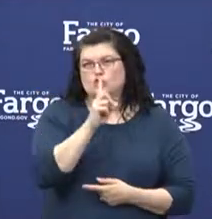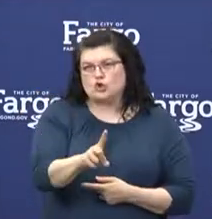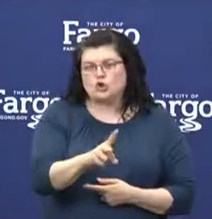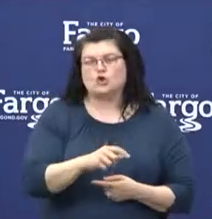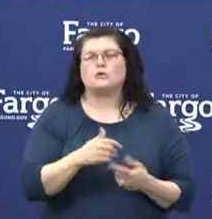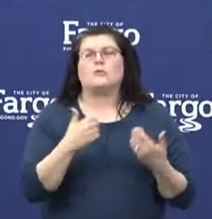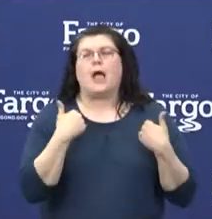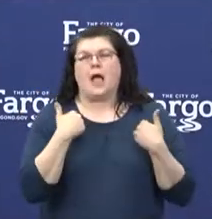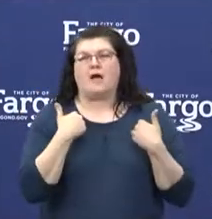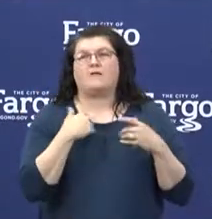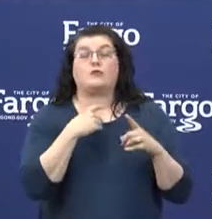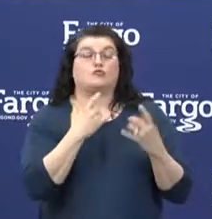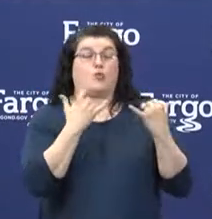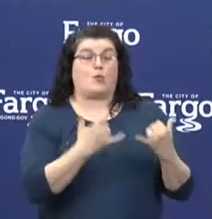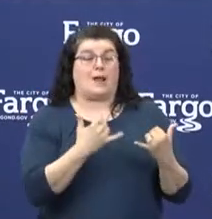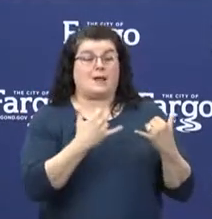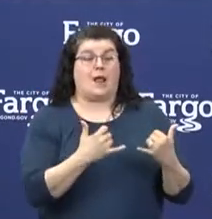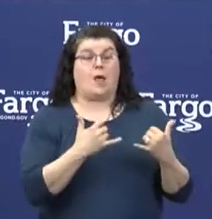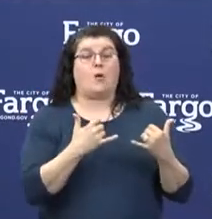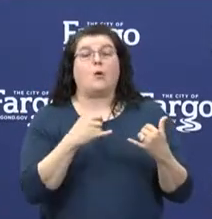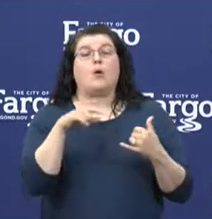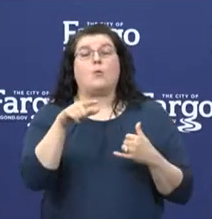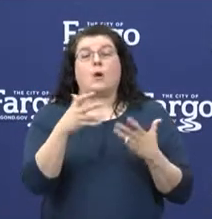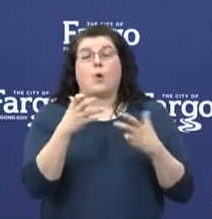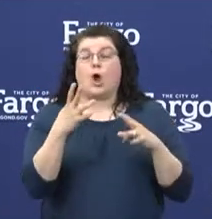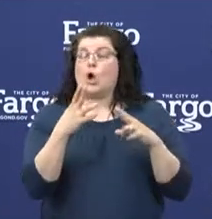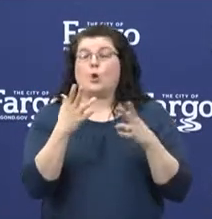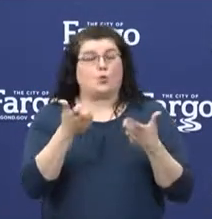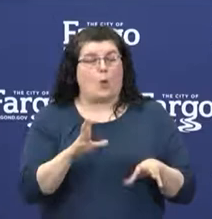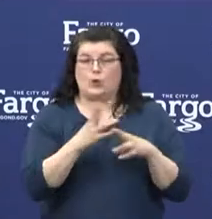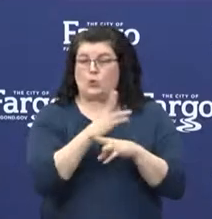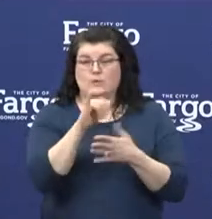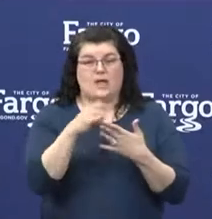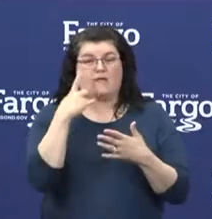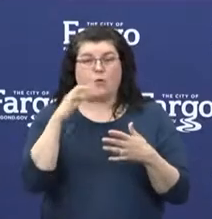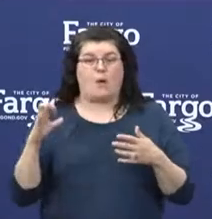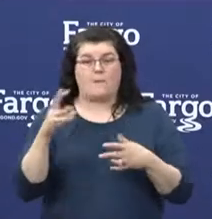these this time either for return to work indications either.